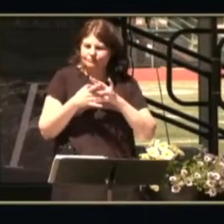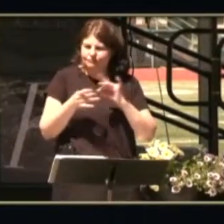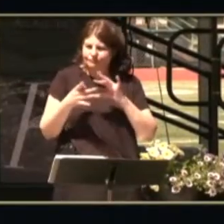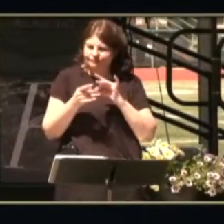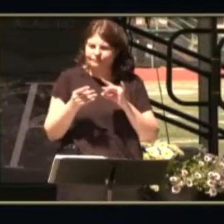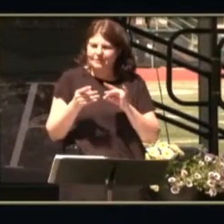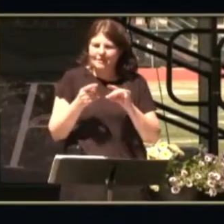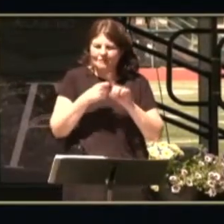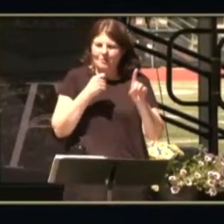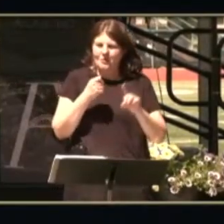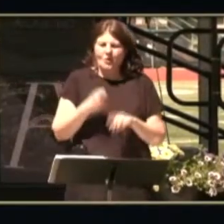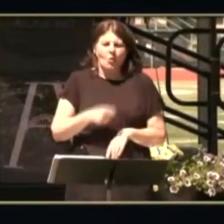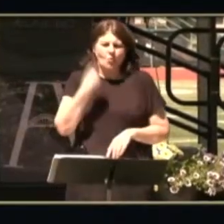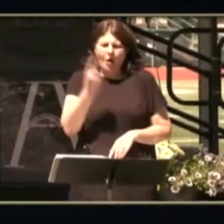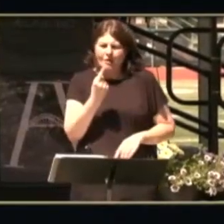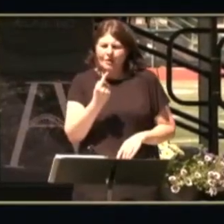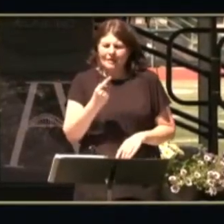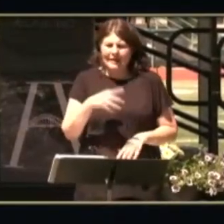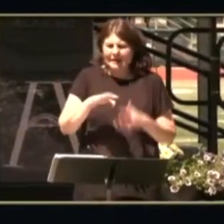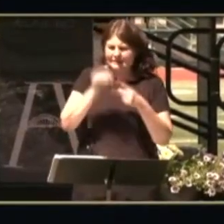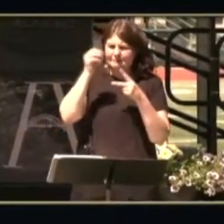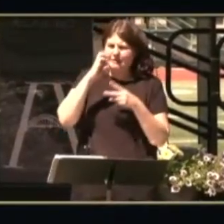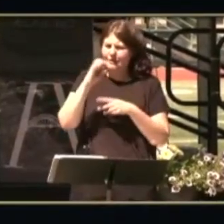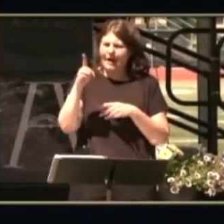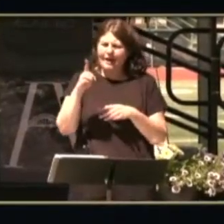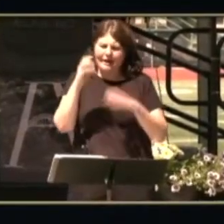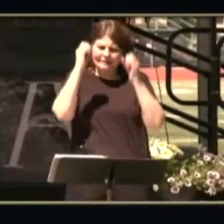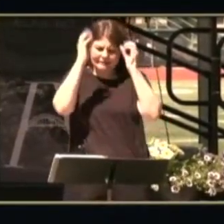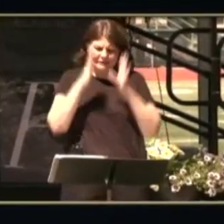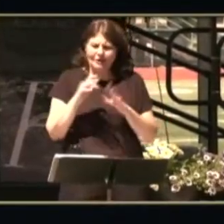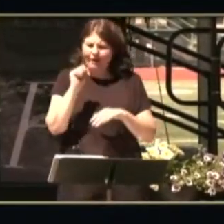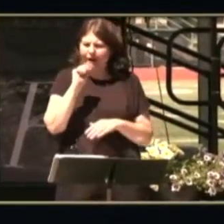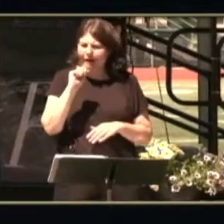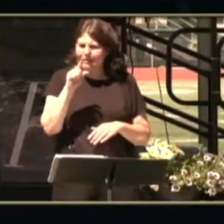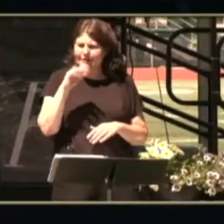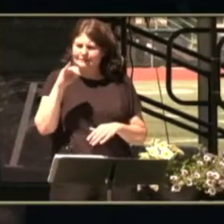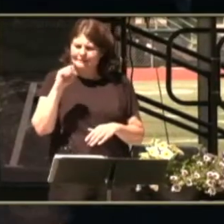one and only special ed teacher allison level